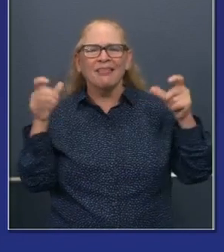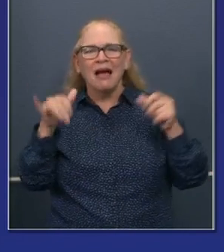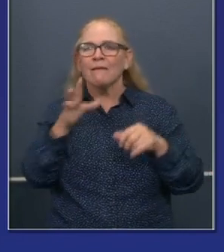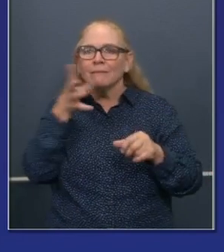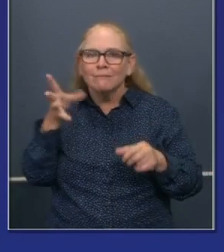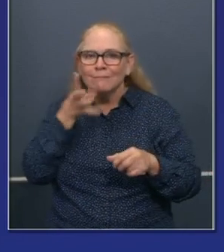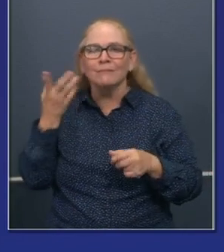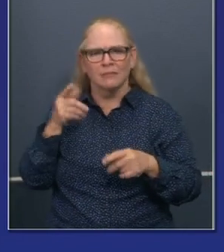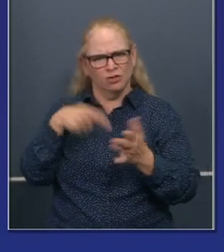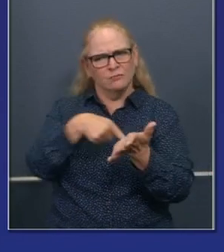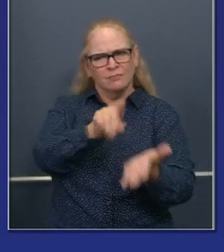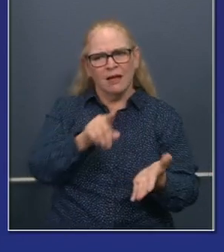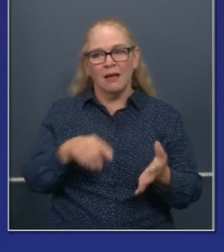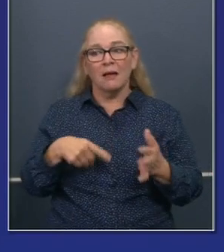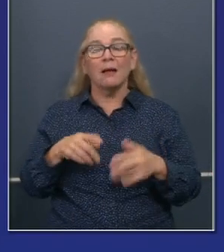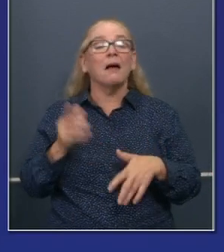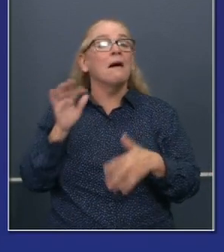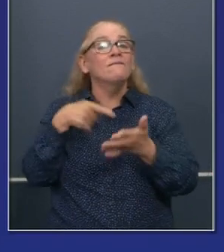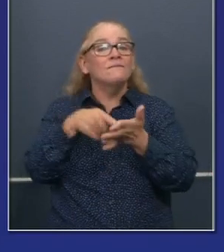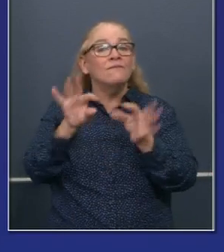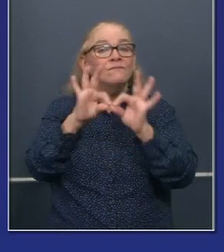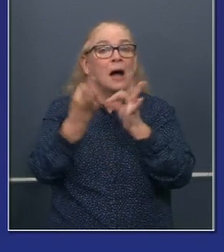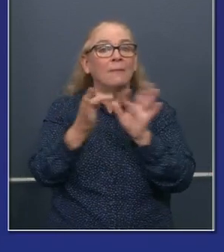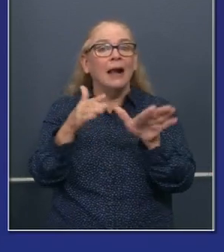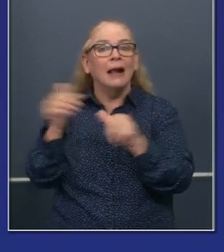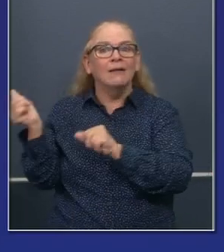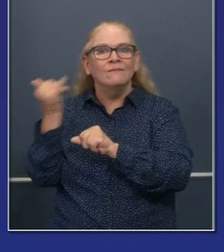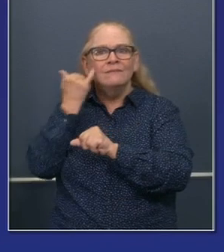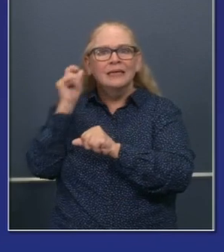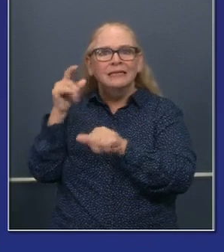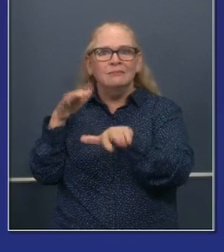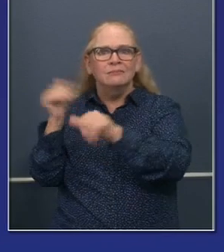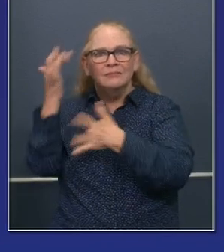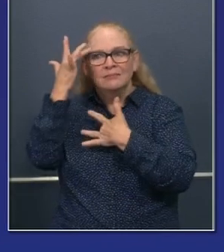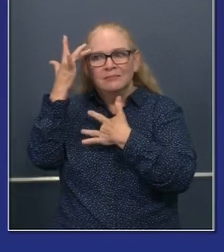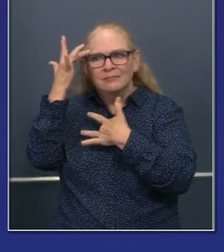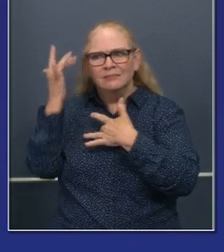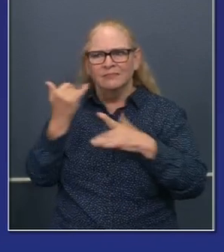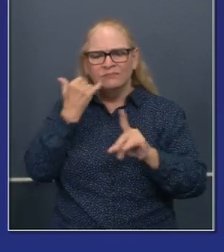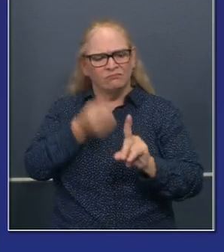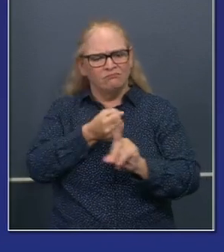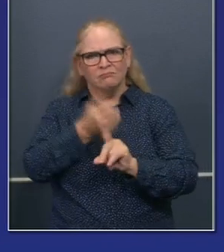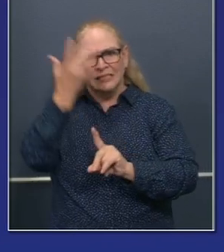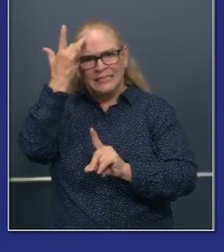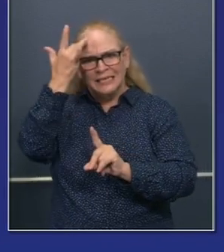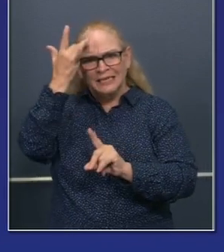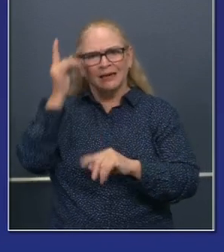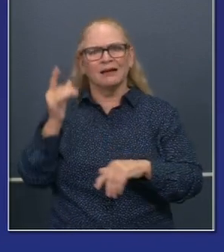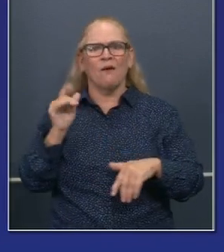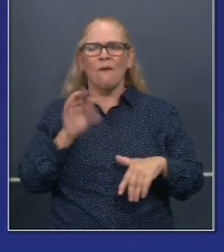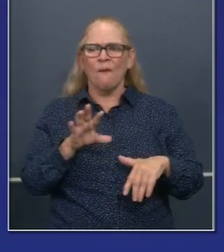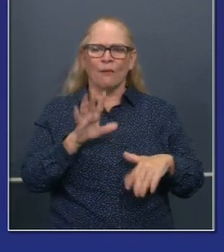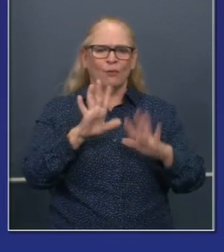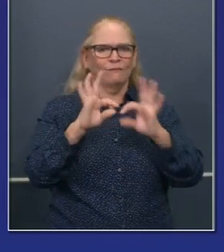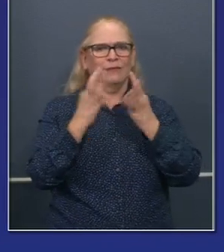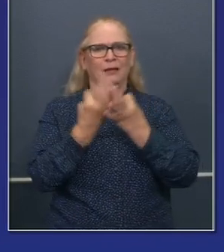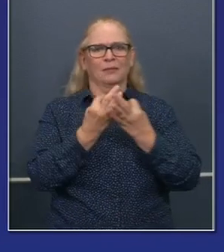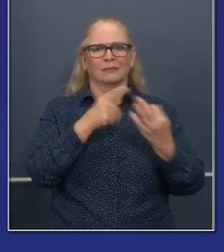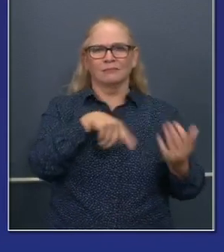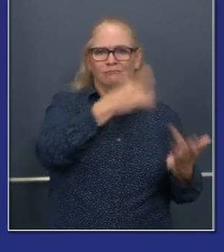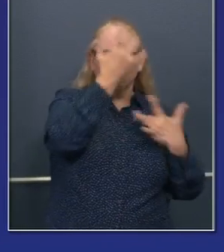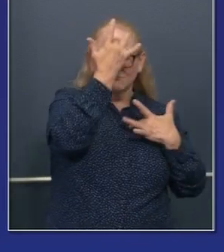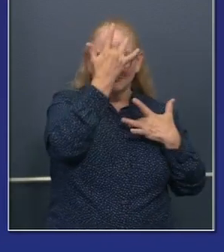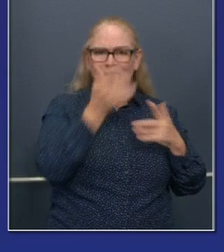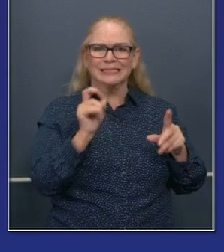their children, uh, or, uh, if they have a member of their family, uh, that is quarantined, they need to have that paid